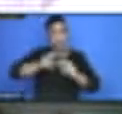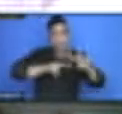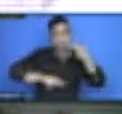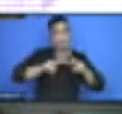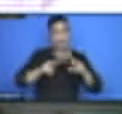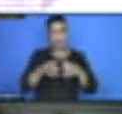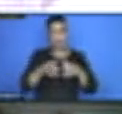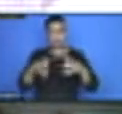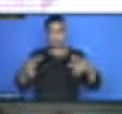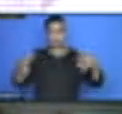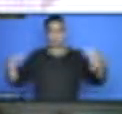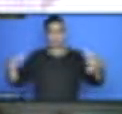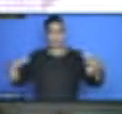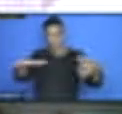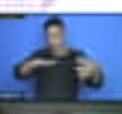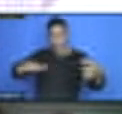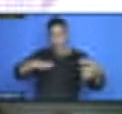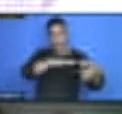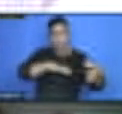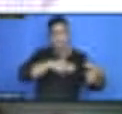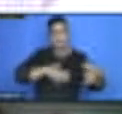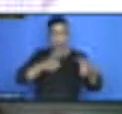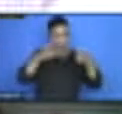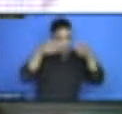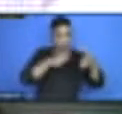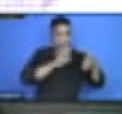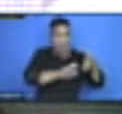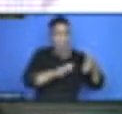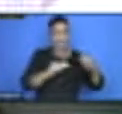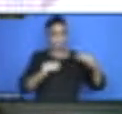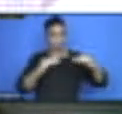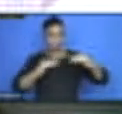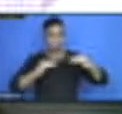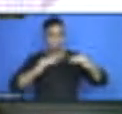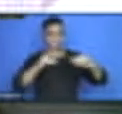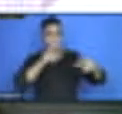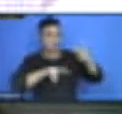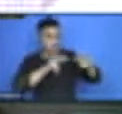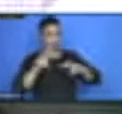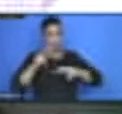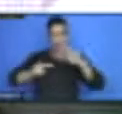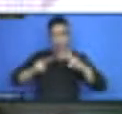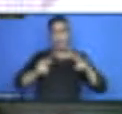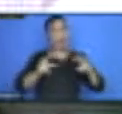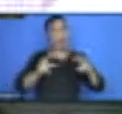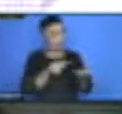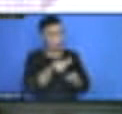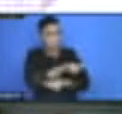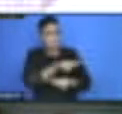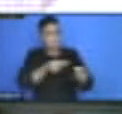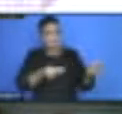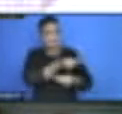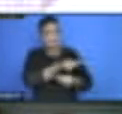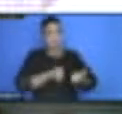to conduct VLRs, this becomes the peer-to-peer review and exchange and learning, I